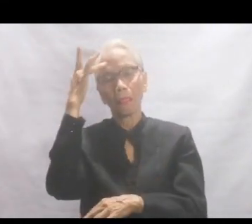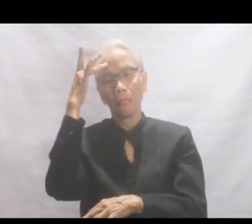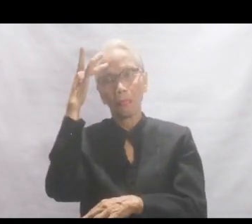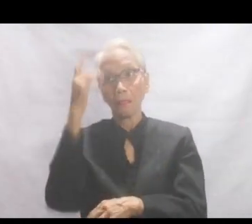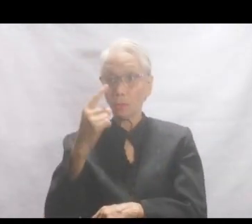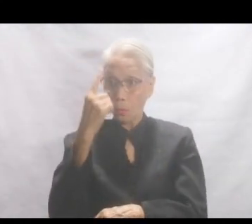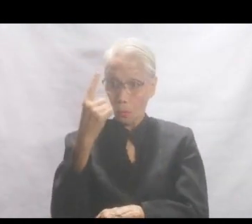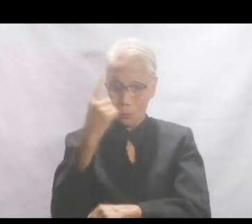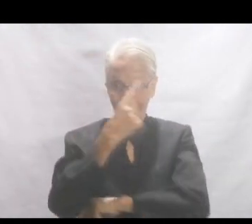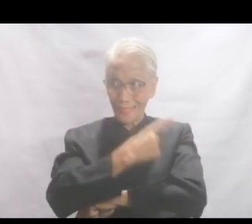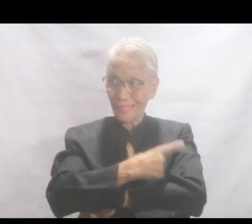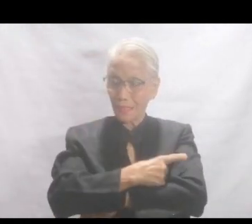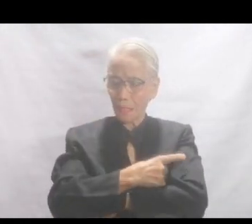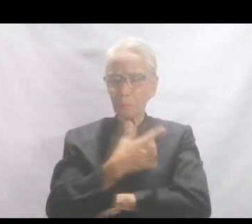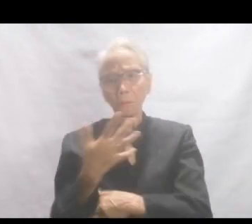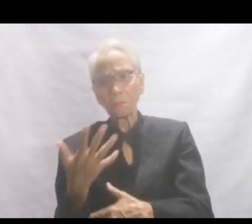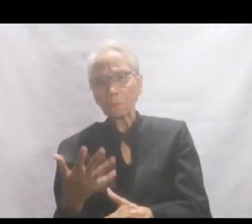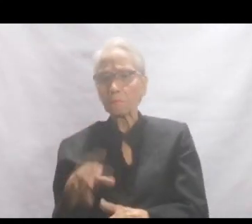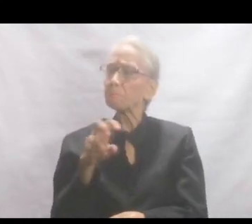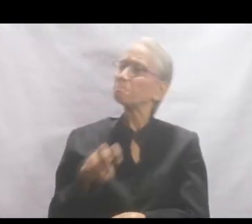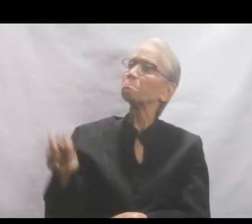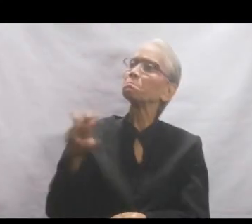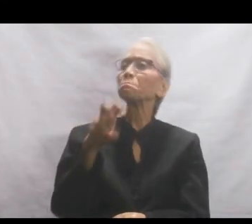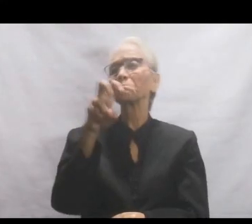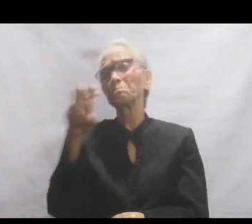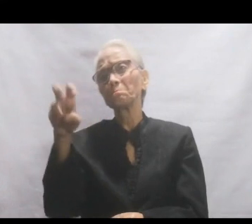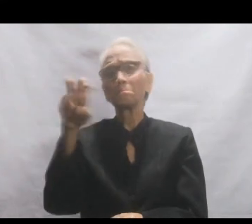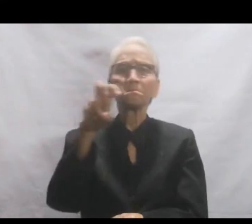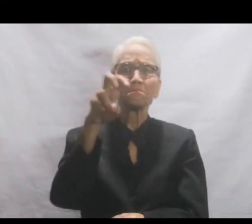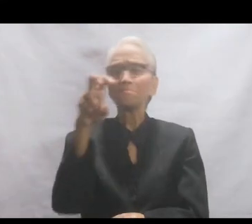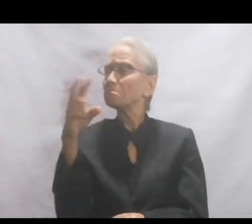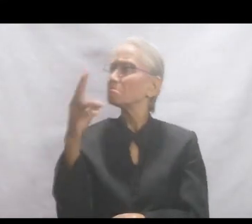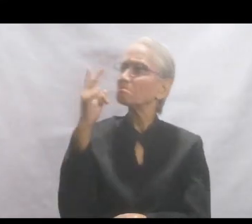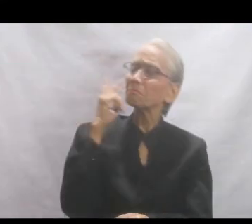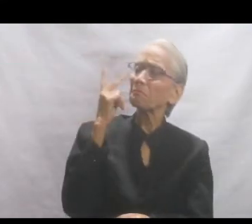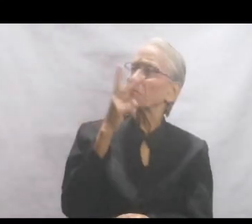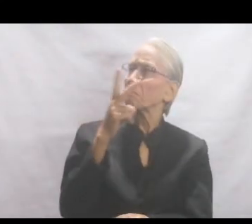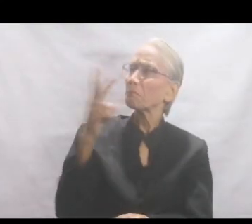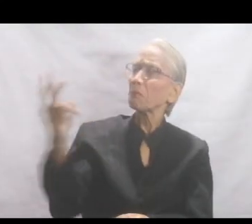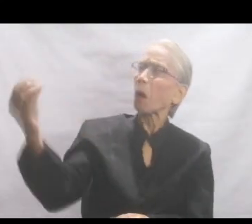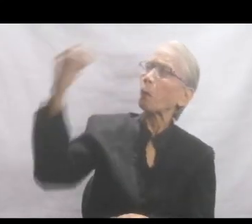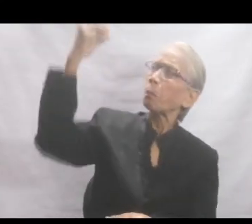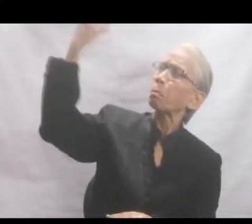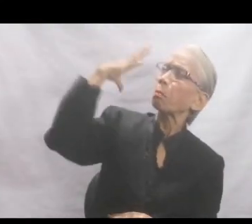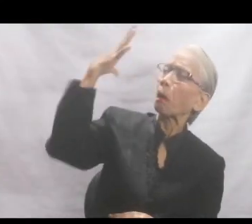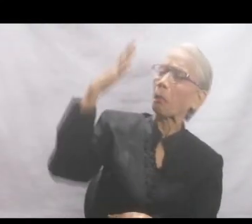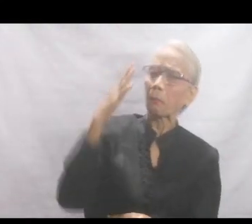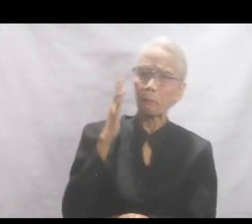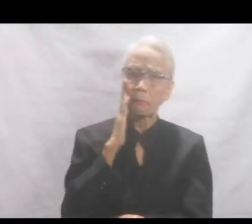One day, while he was leisurely making his tour in his carriage, he felt the sun burn sharply on his face.